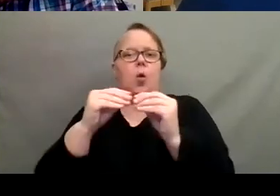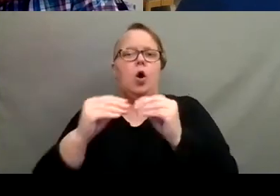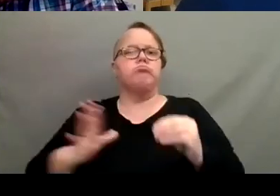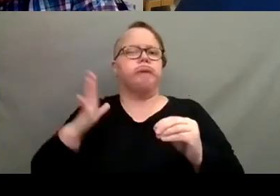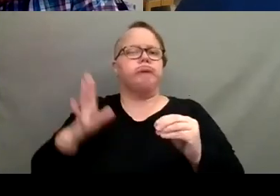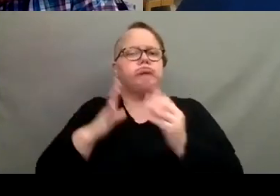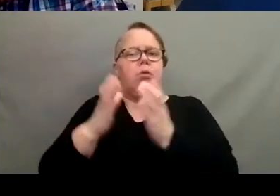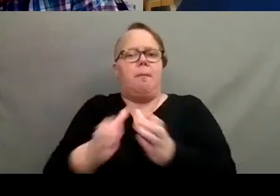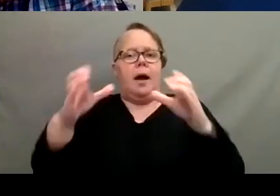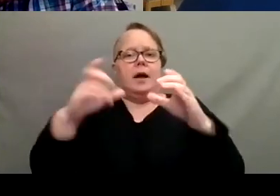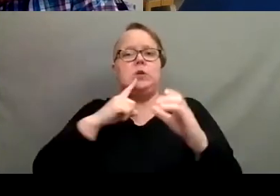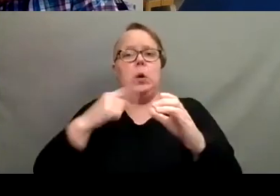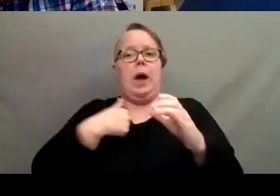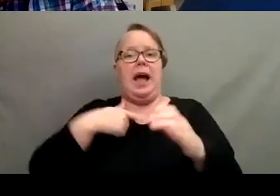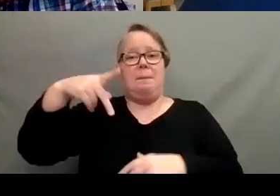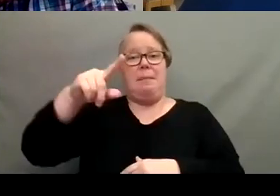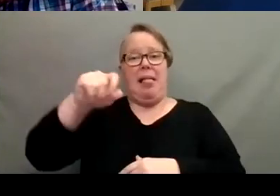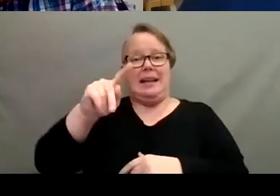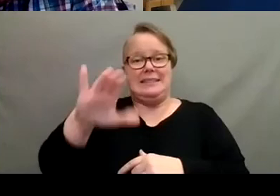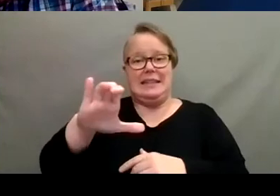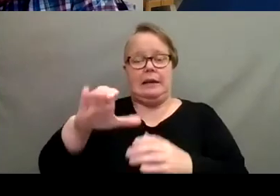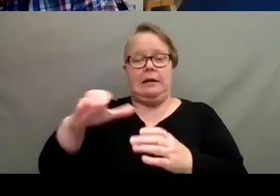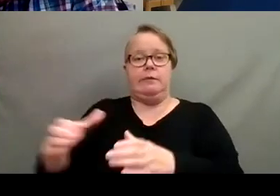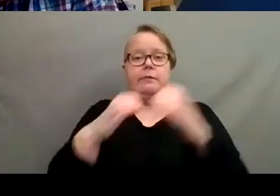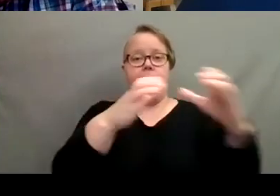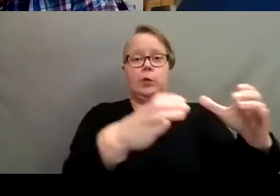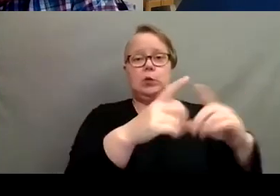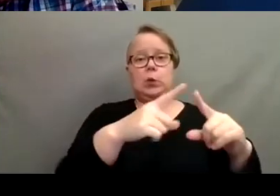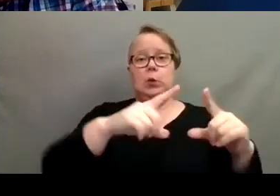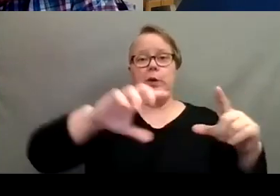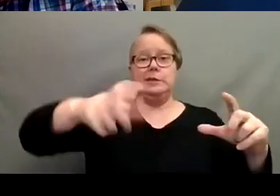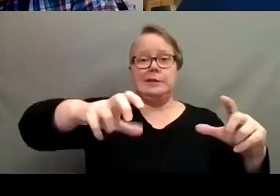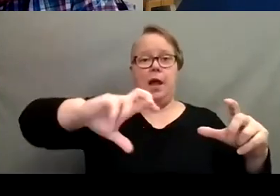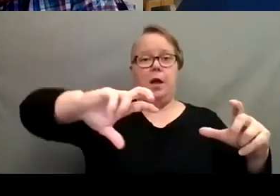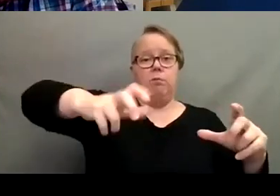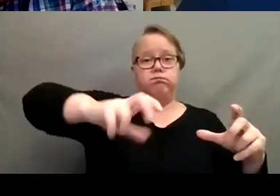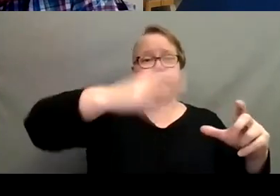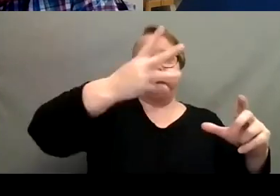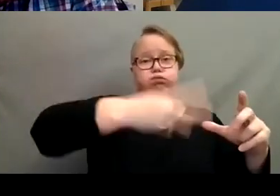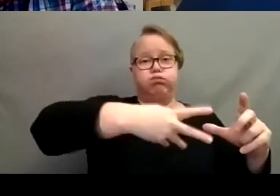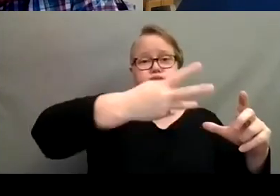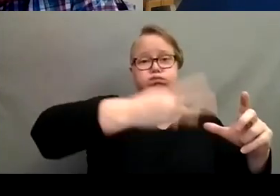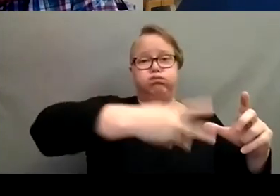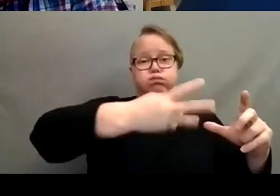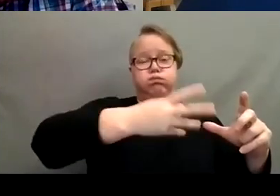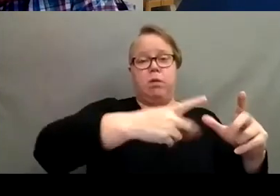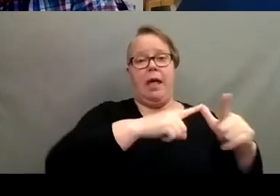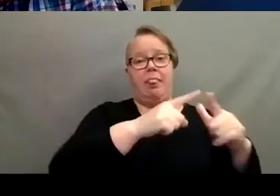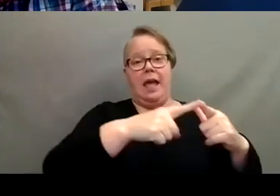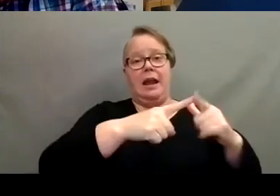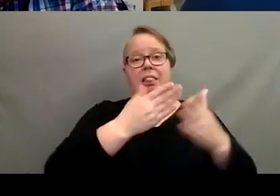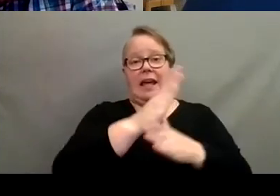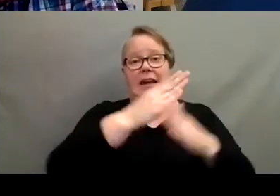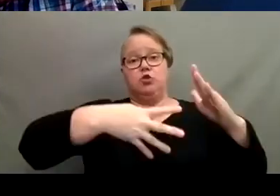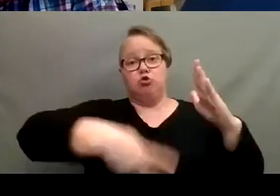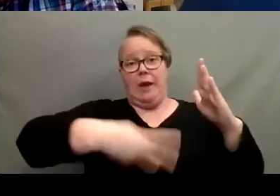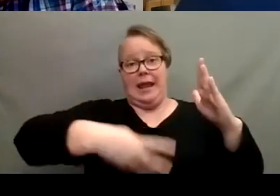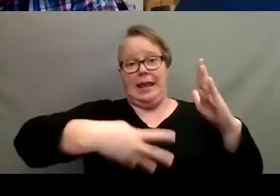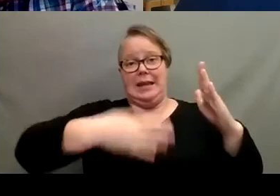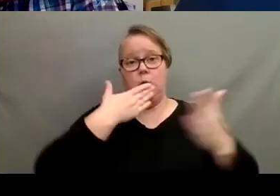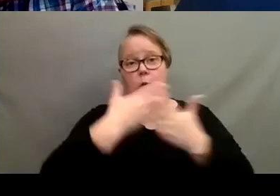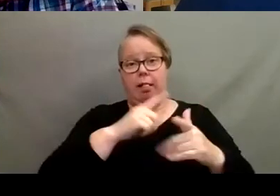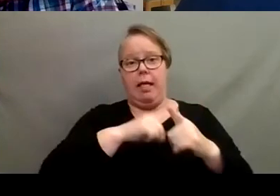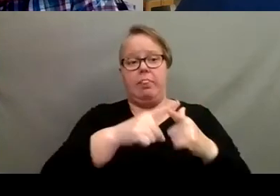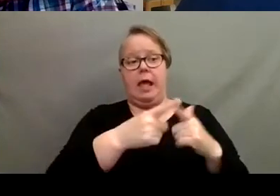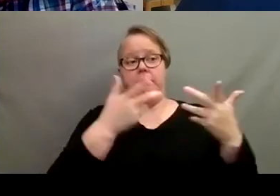I would pull out that plastic pot, take it to the sink, water it thoroughly, let it drain well, and then take it back